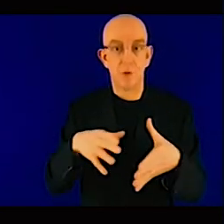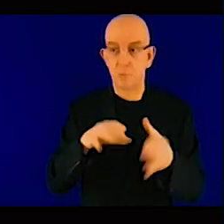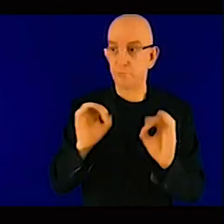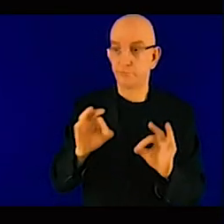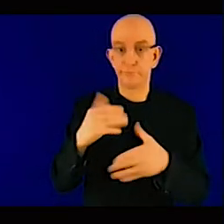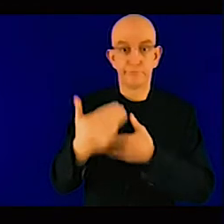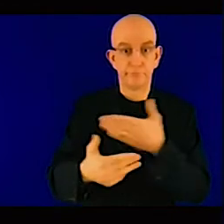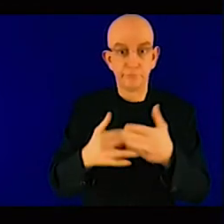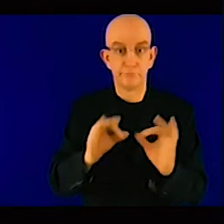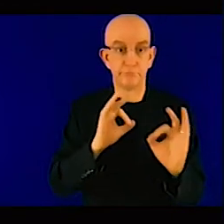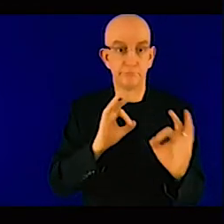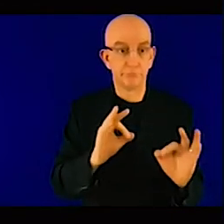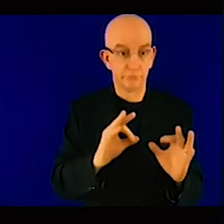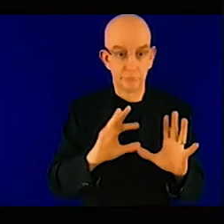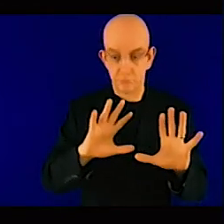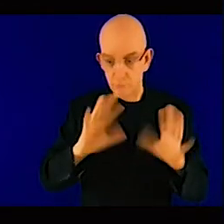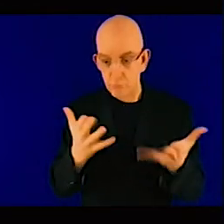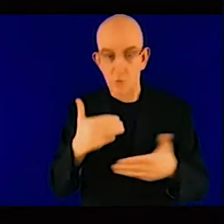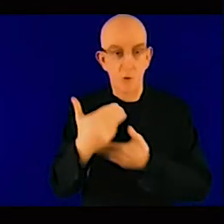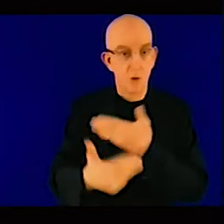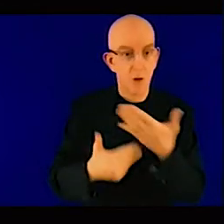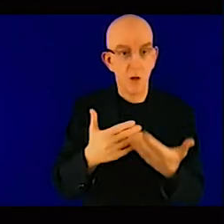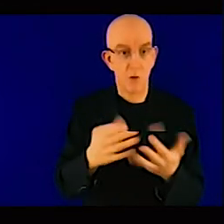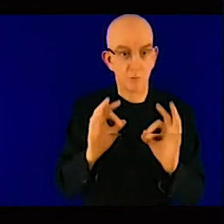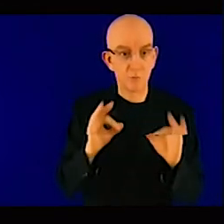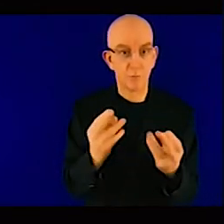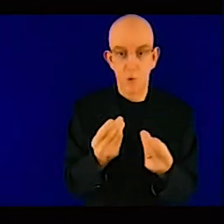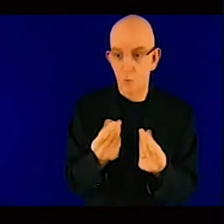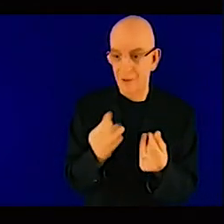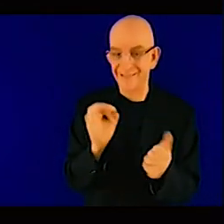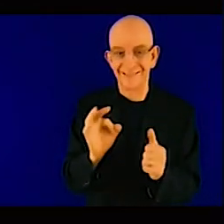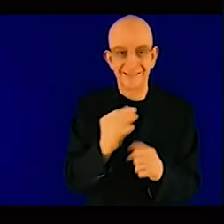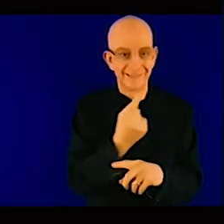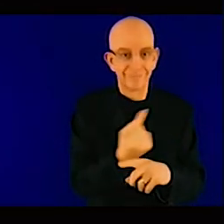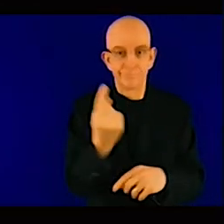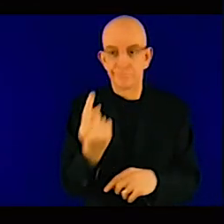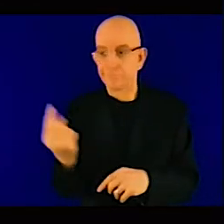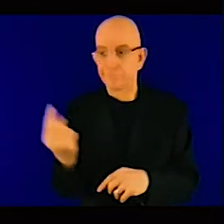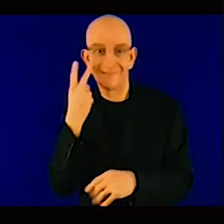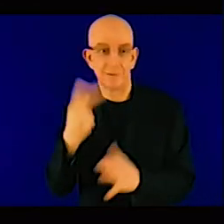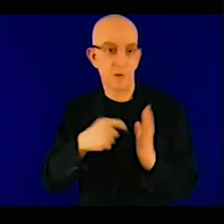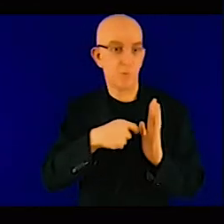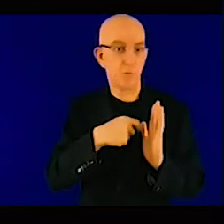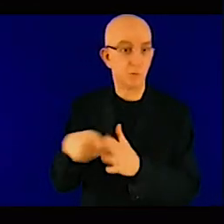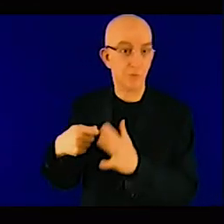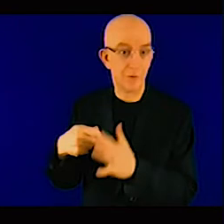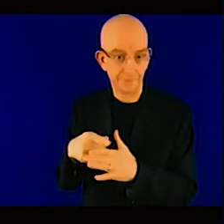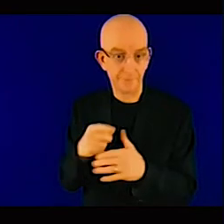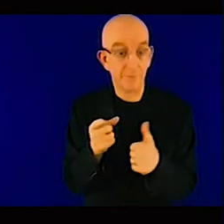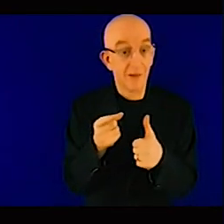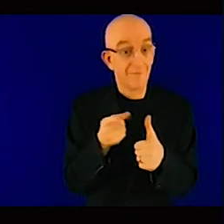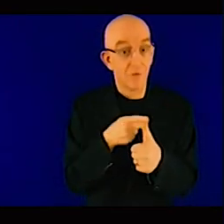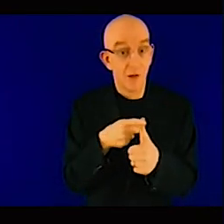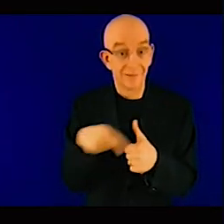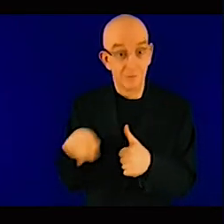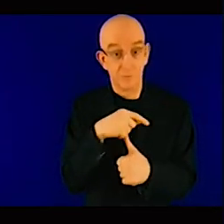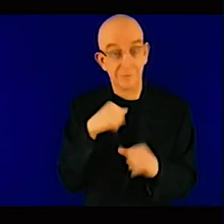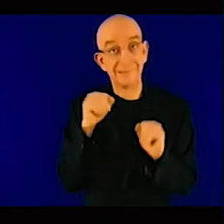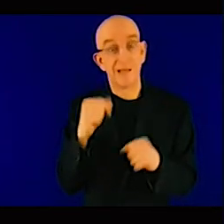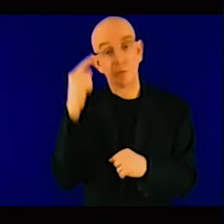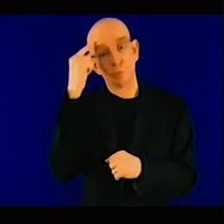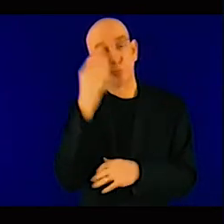The first factor that we can include in what I call absorption capacity issue